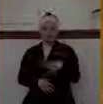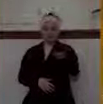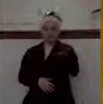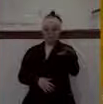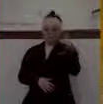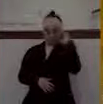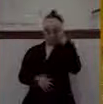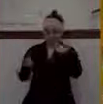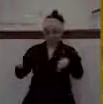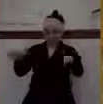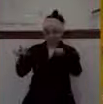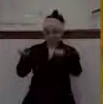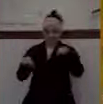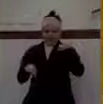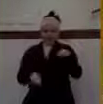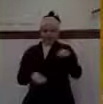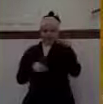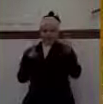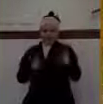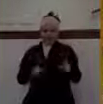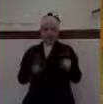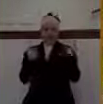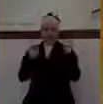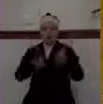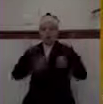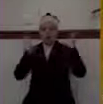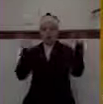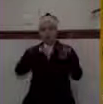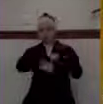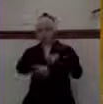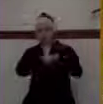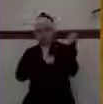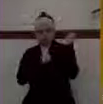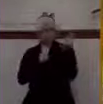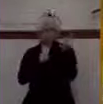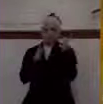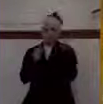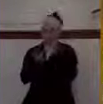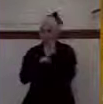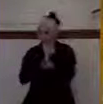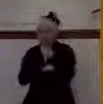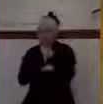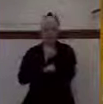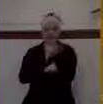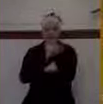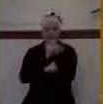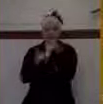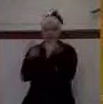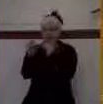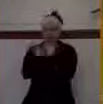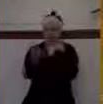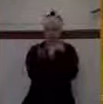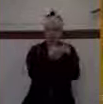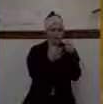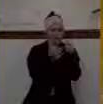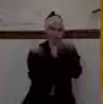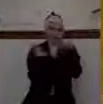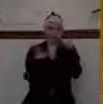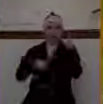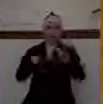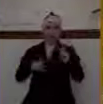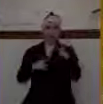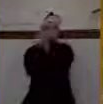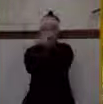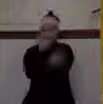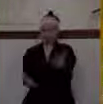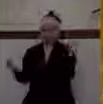horrible person that he basically robbed and cheated and swindled and stole from everyone that he did business with. But I want you to know that